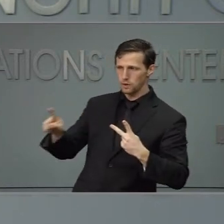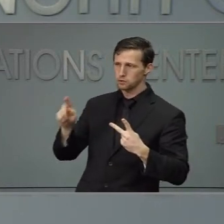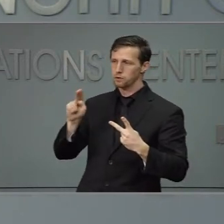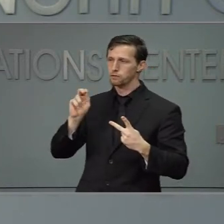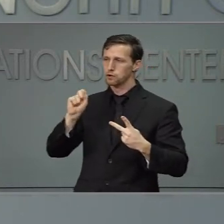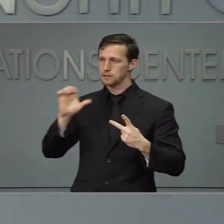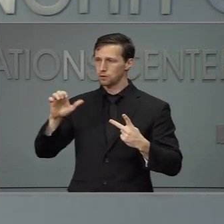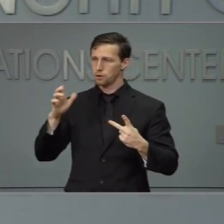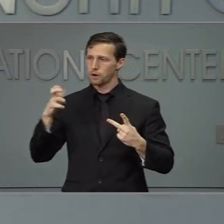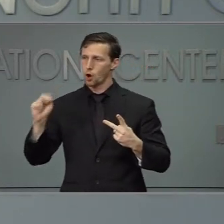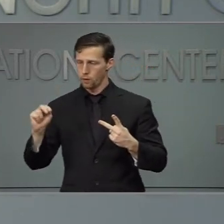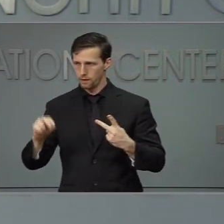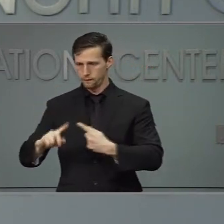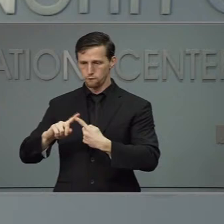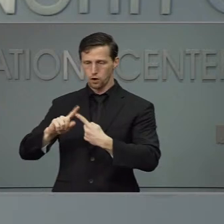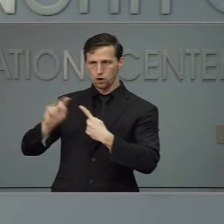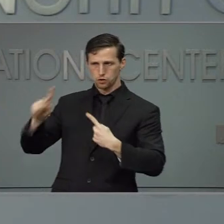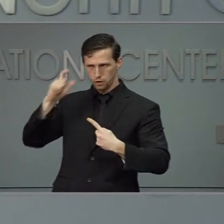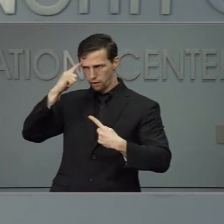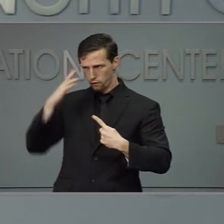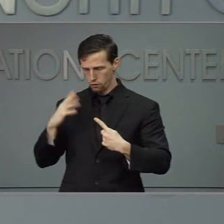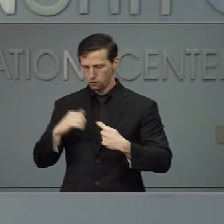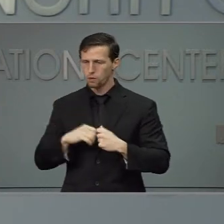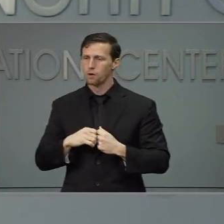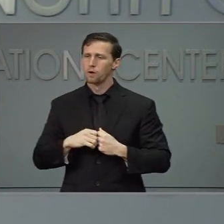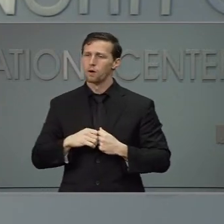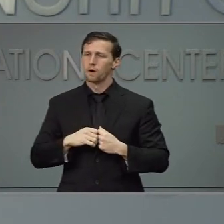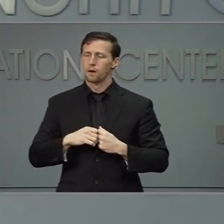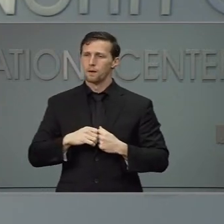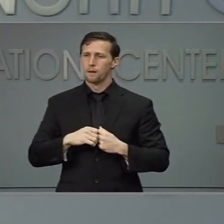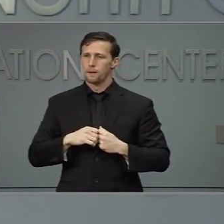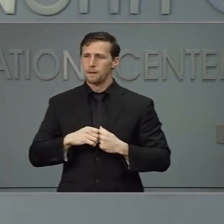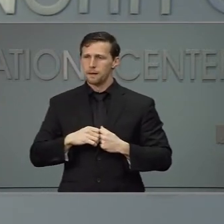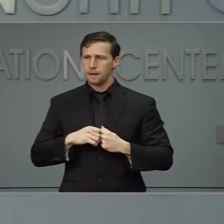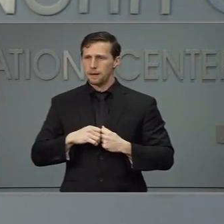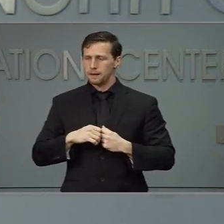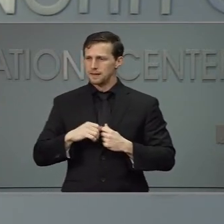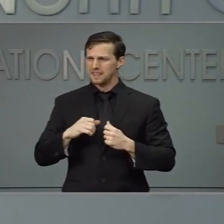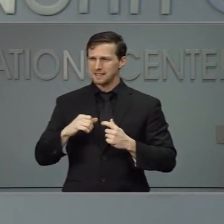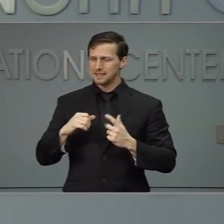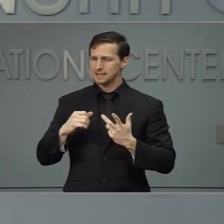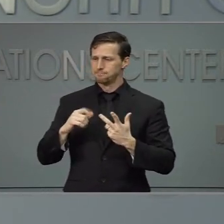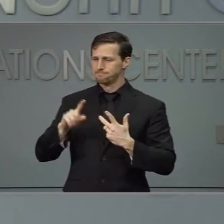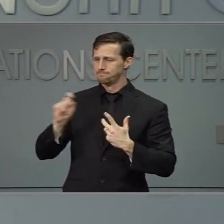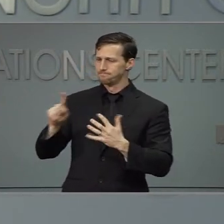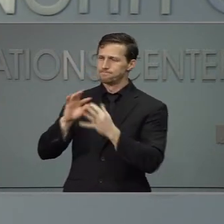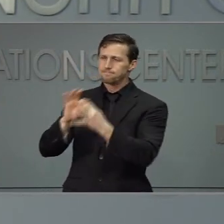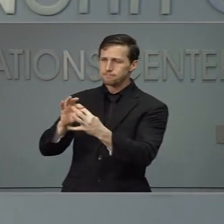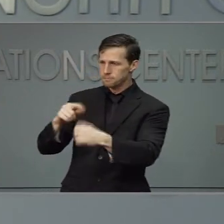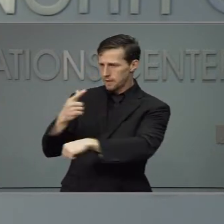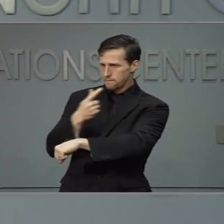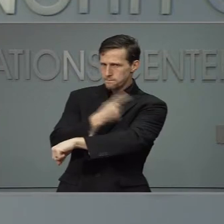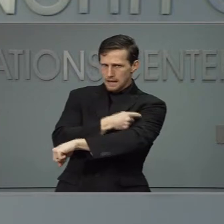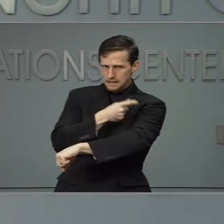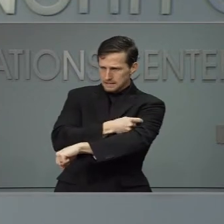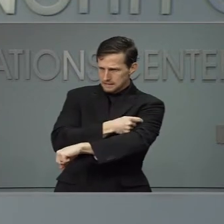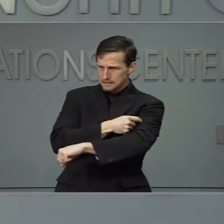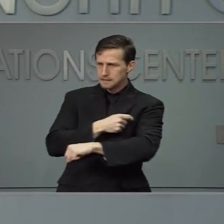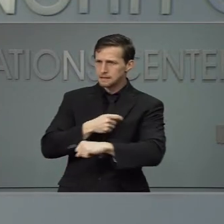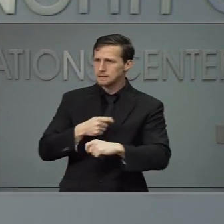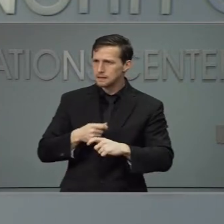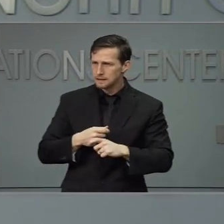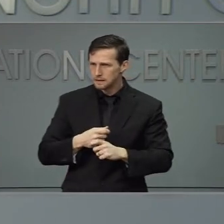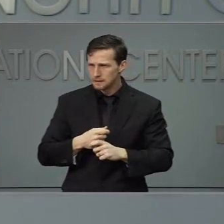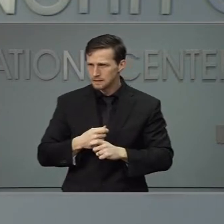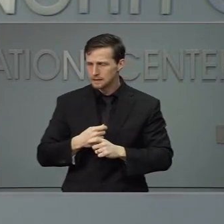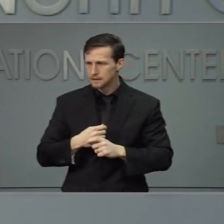The first question kind of focuses on the issue of the vaccination. I know that y'all are trying to put